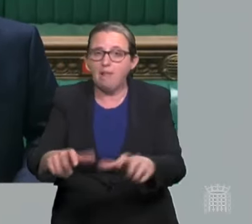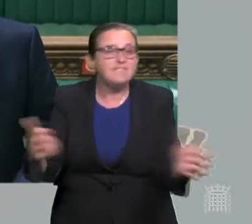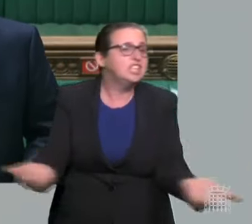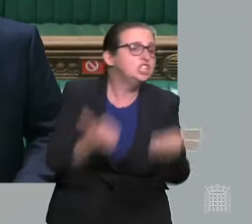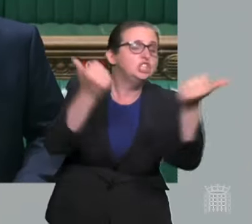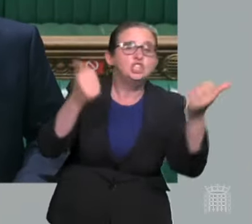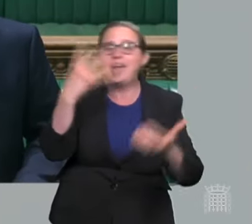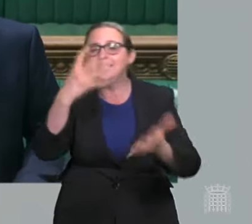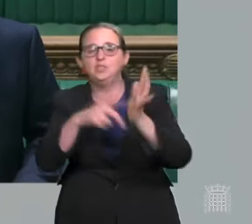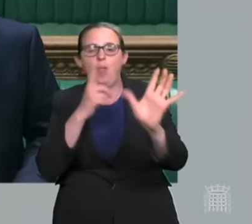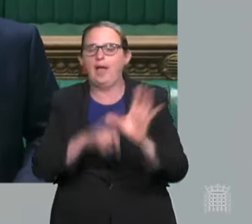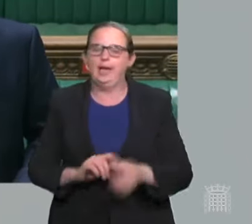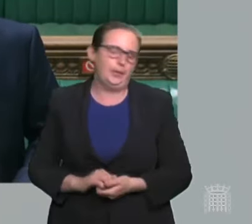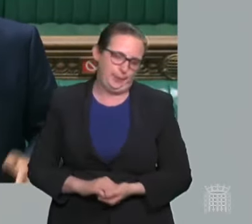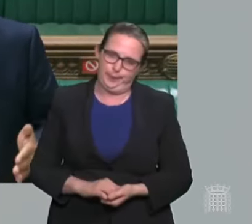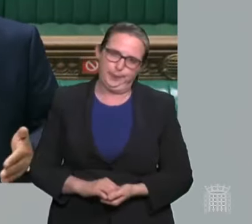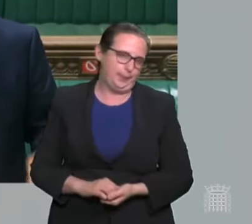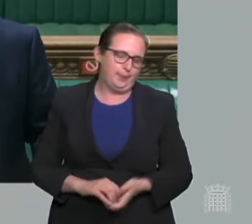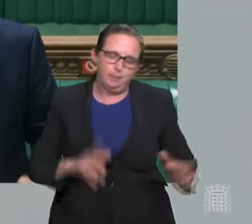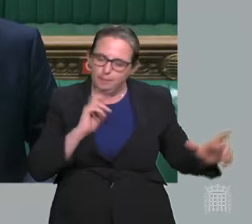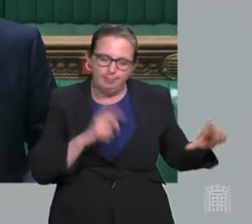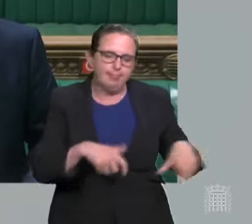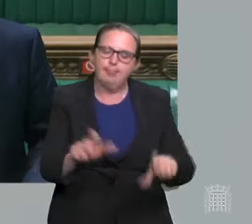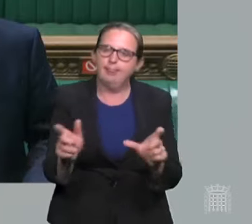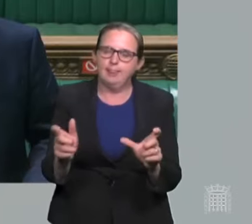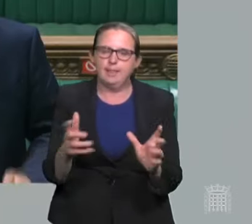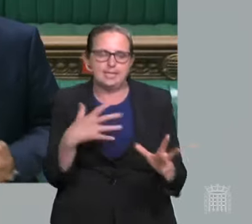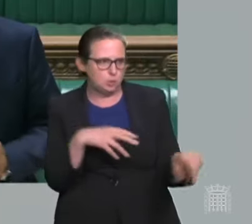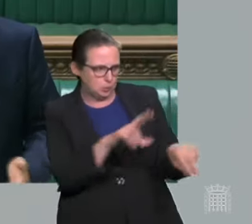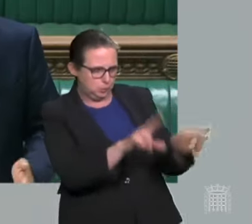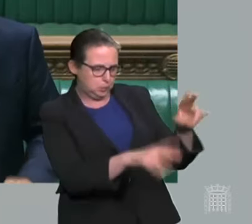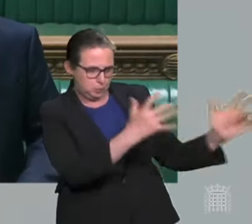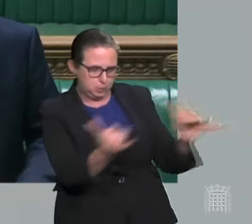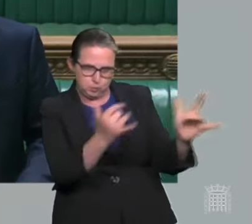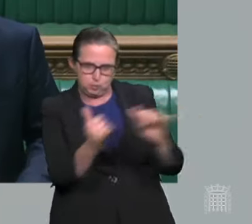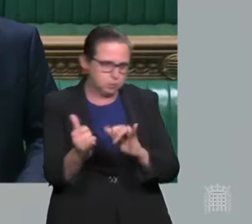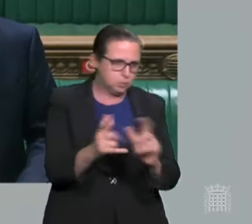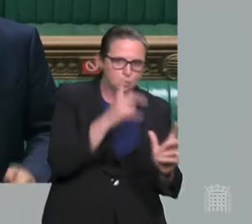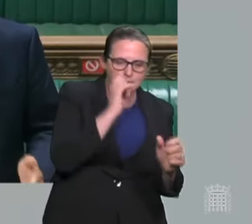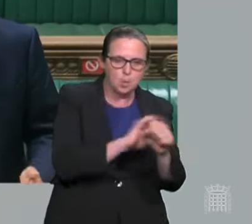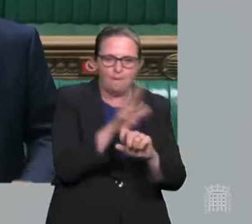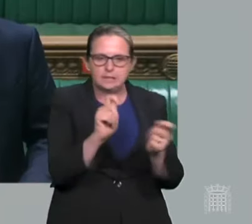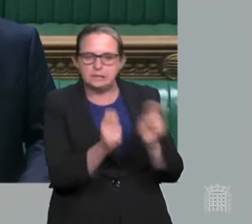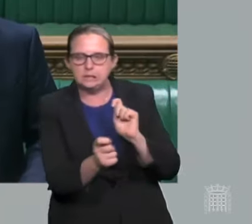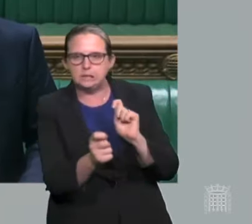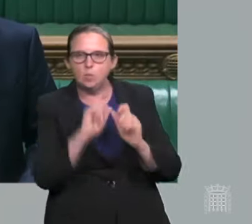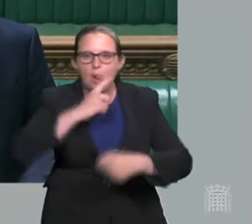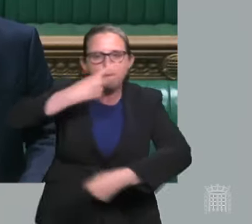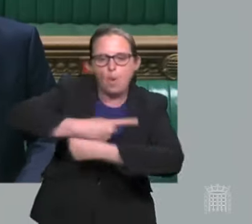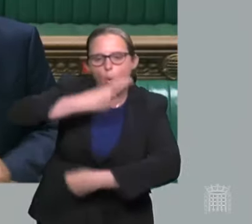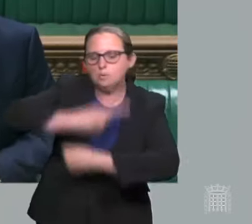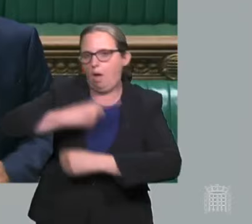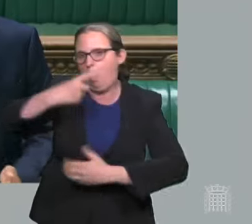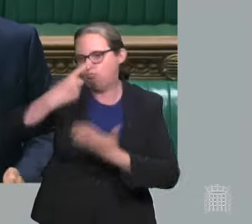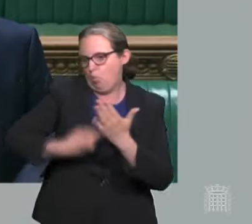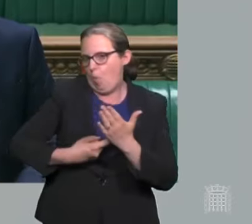that we, of course, will continue to first monitor for new variants. We will continue to have border restrictions in place.